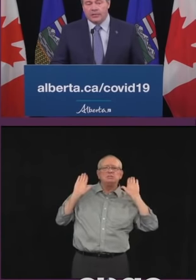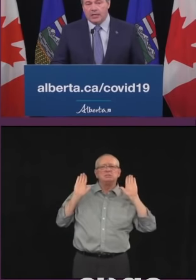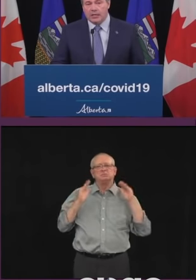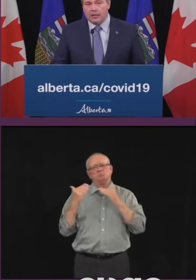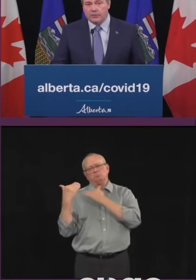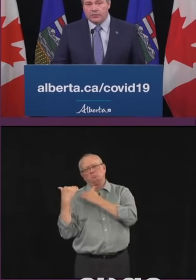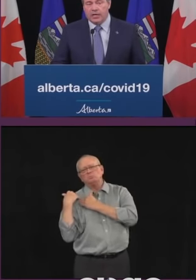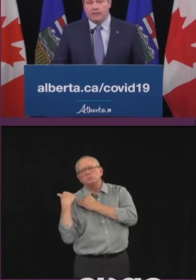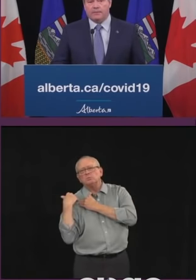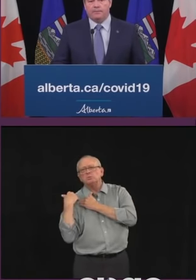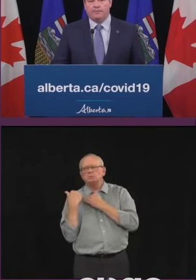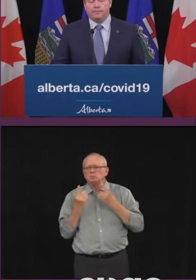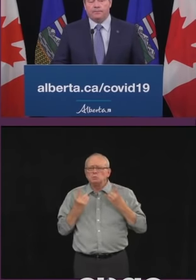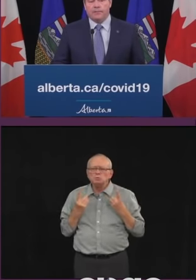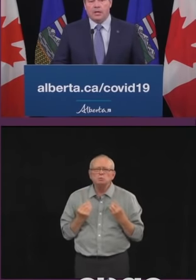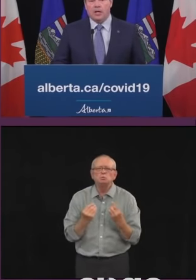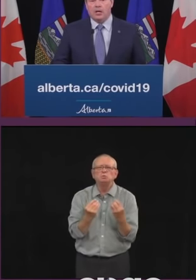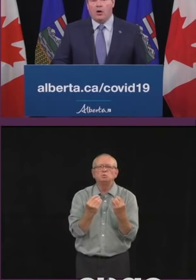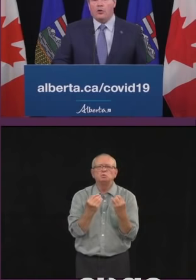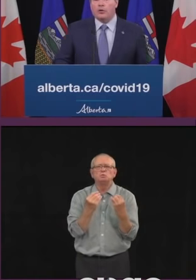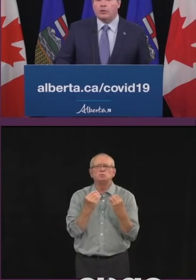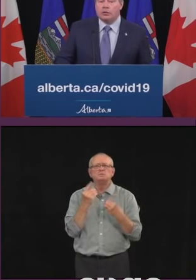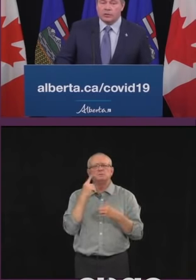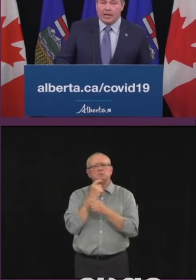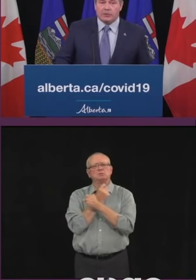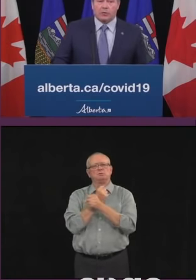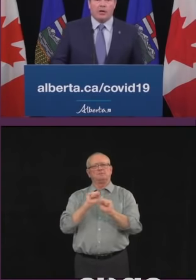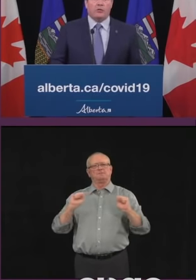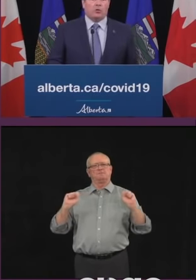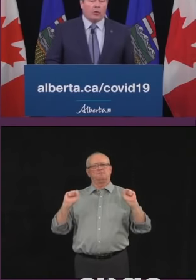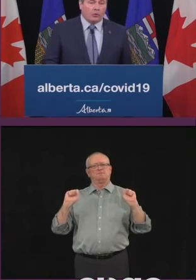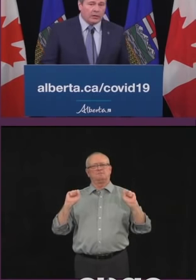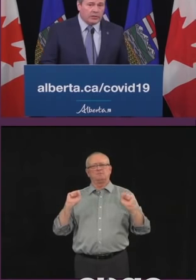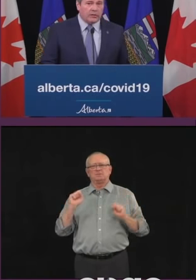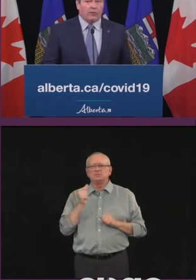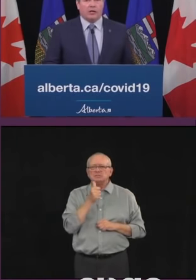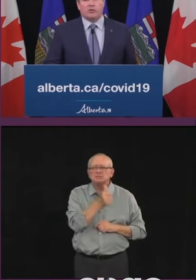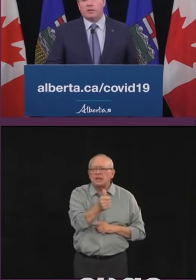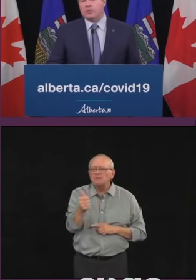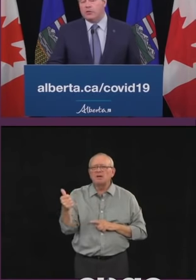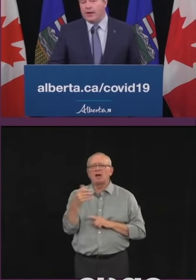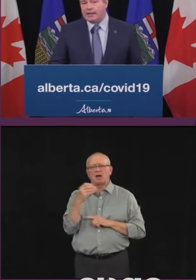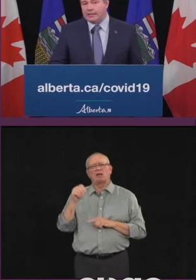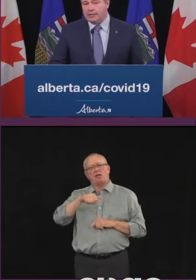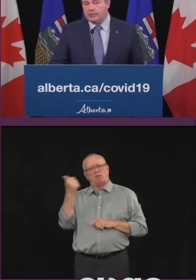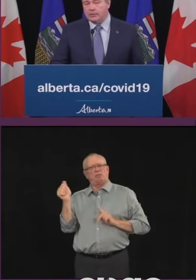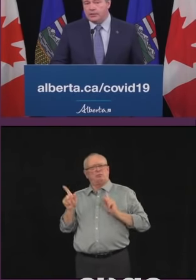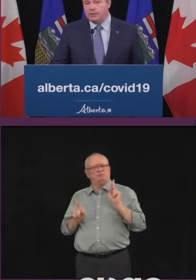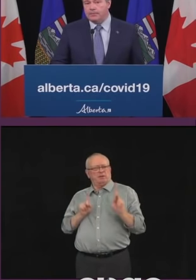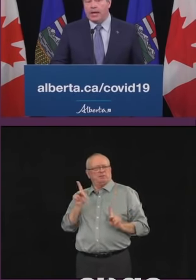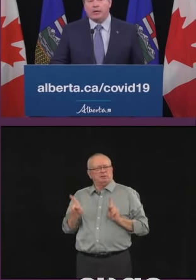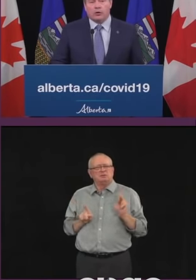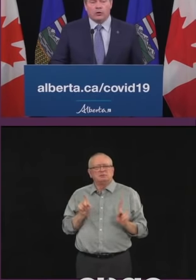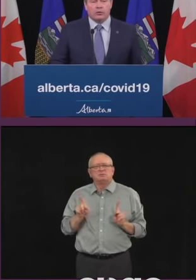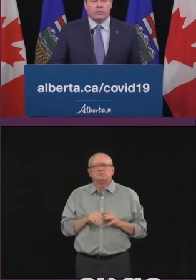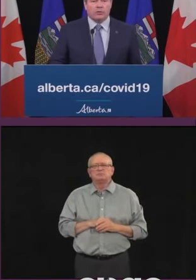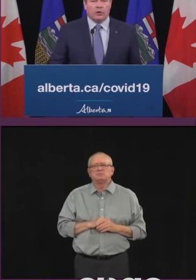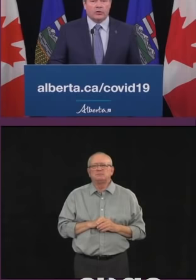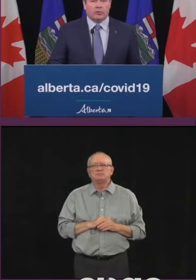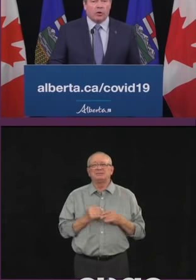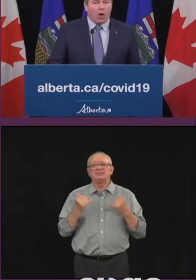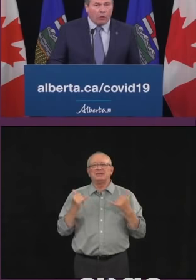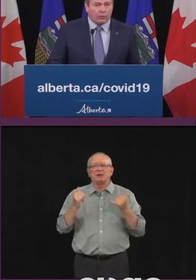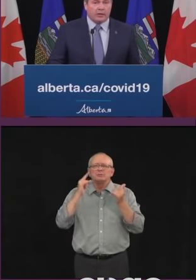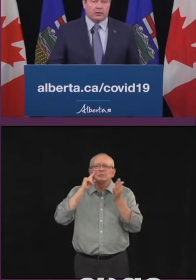themselves and others safe. Although research labs around the world are racing to find treatments and vaccines and encouraging